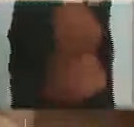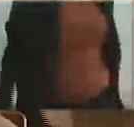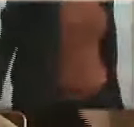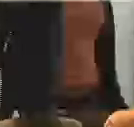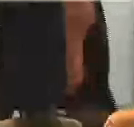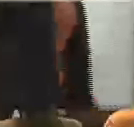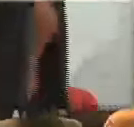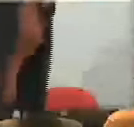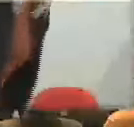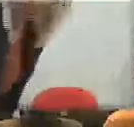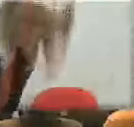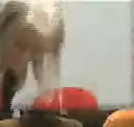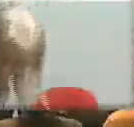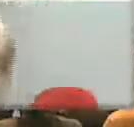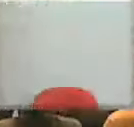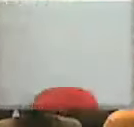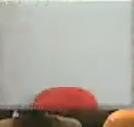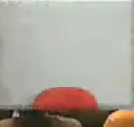is Debbie Westland